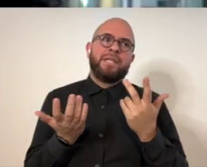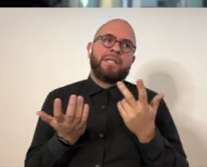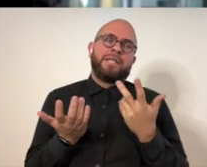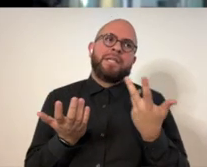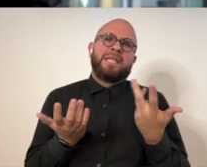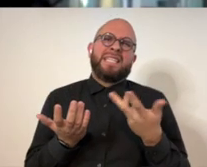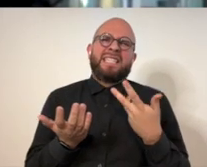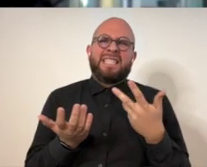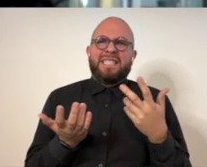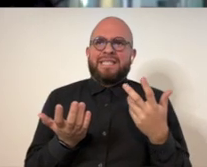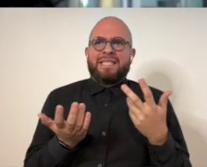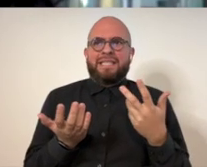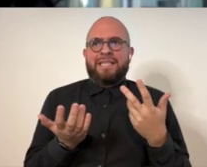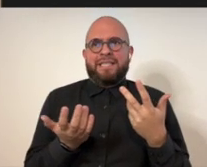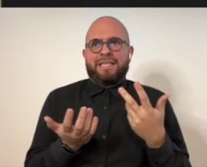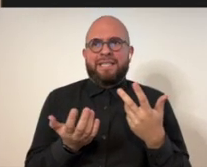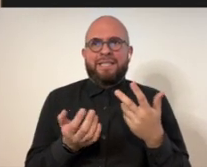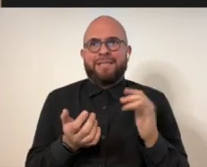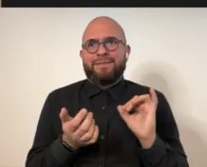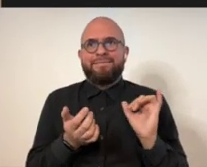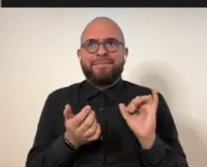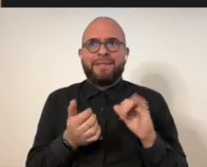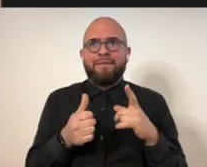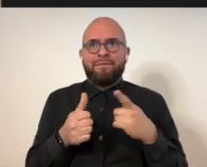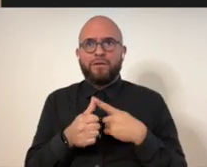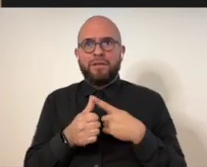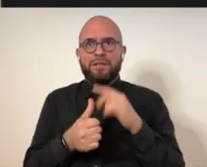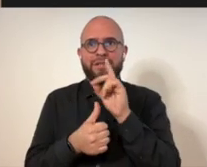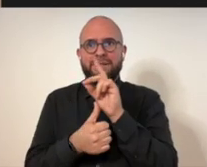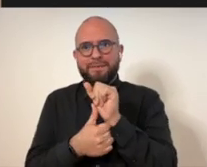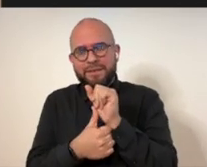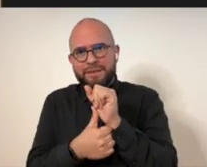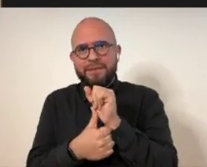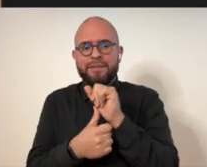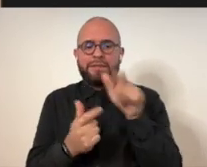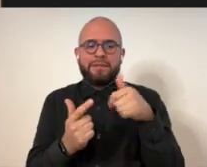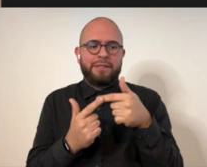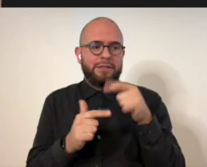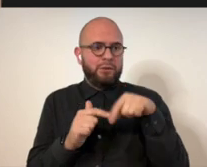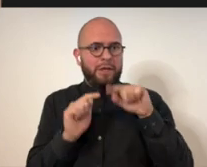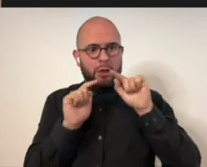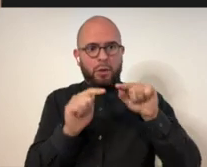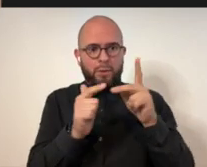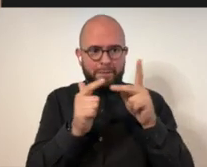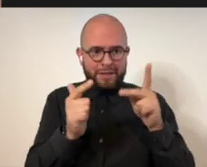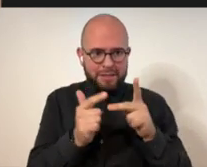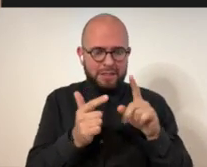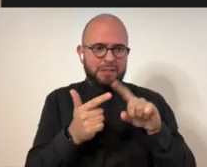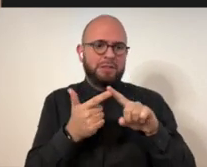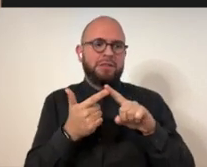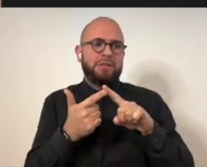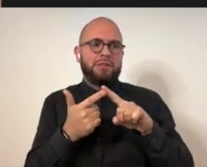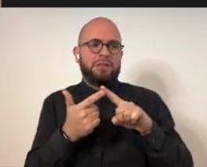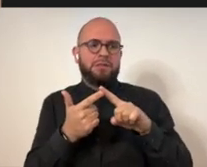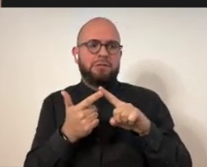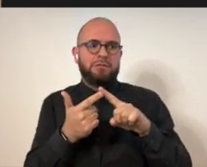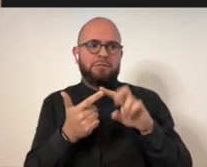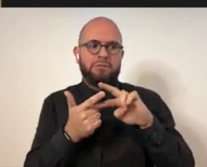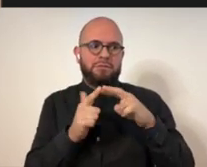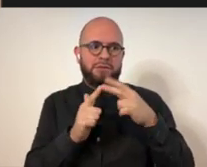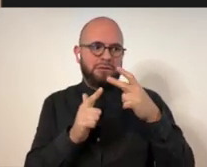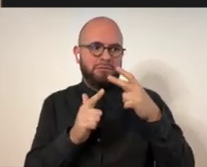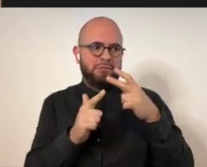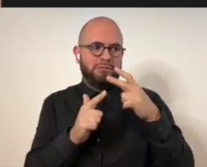And it's, you know, and then, so it's, it's this, it's this enveloping thing. First, you get the disability,